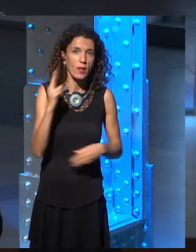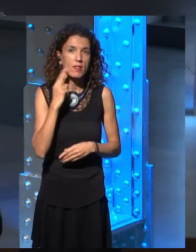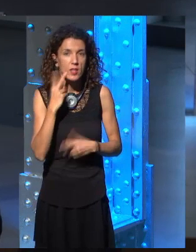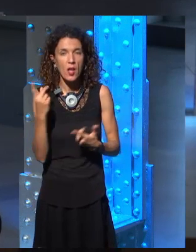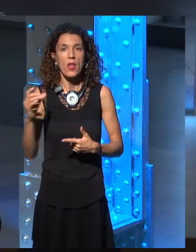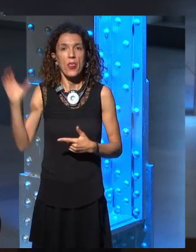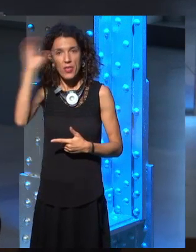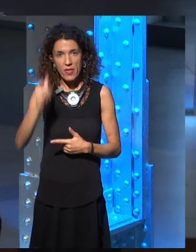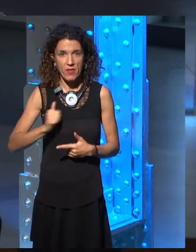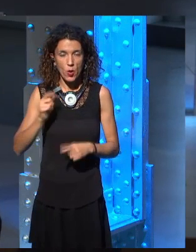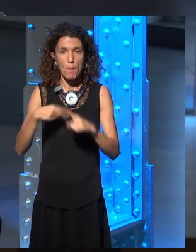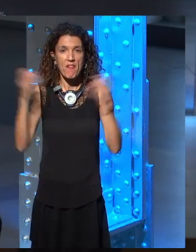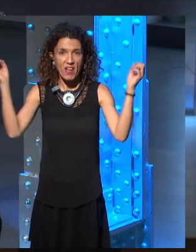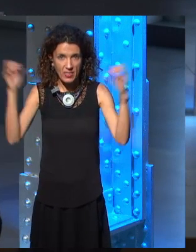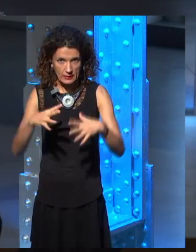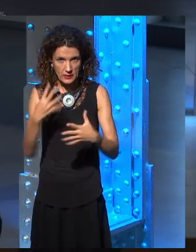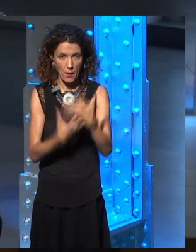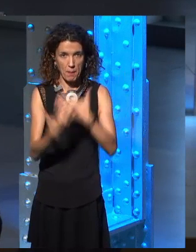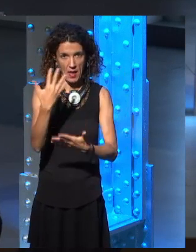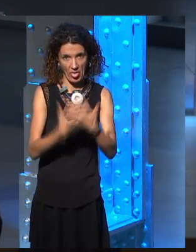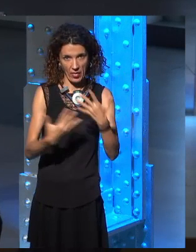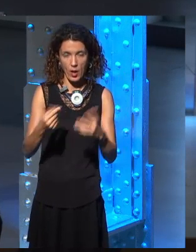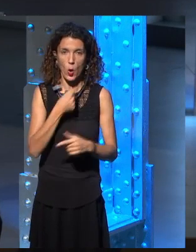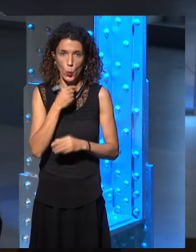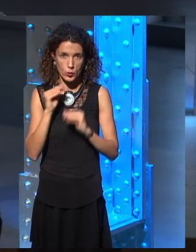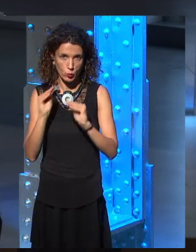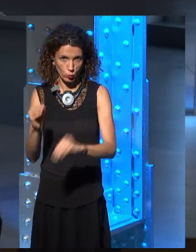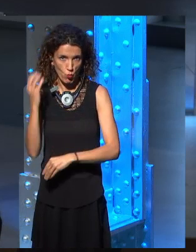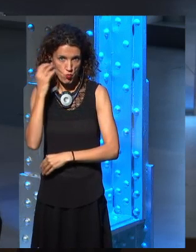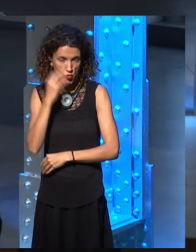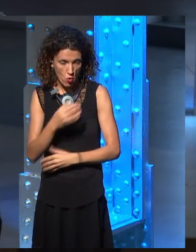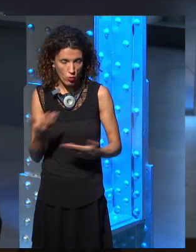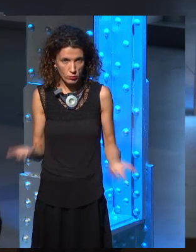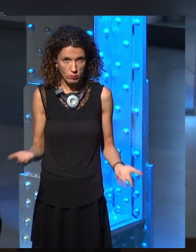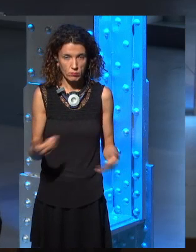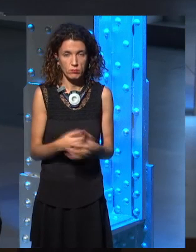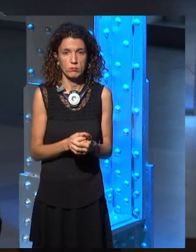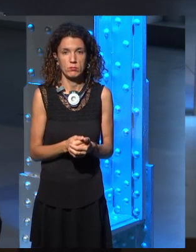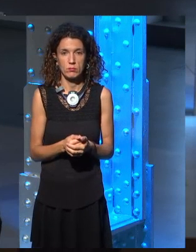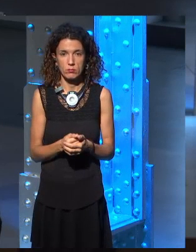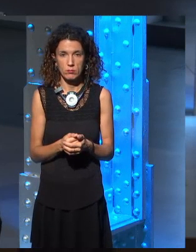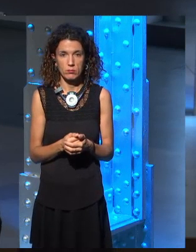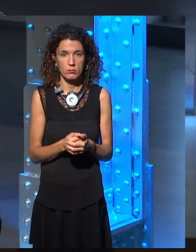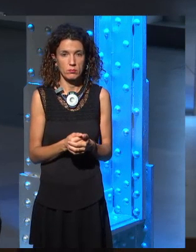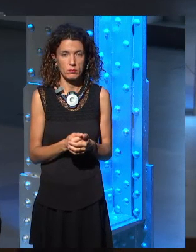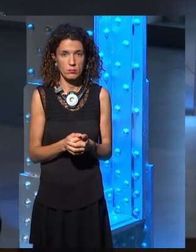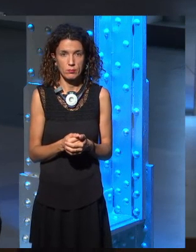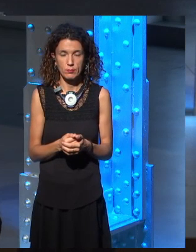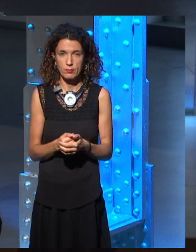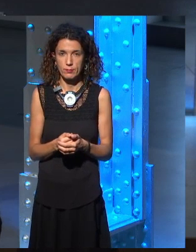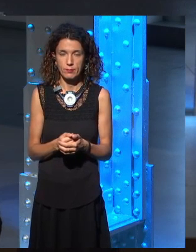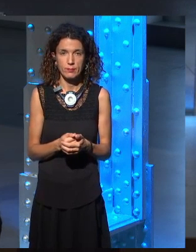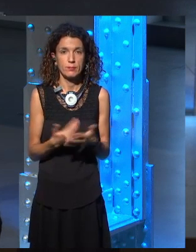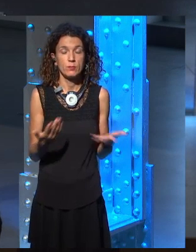fantasy, and, uh, I, I don't think that it's going to be, uh, purely one way